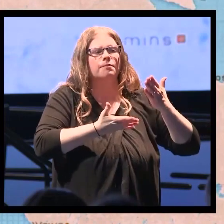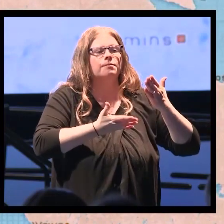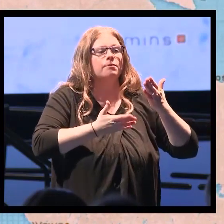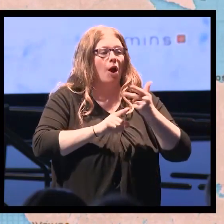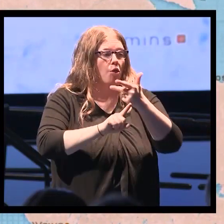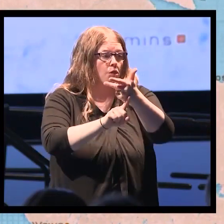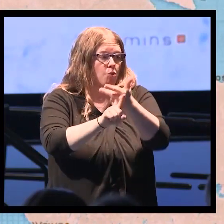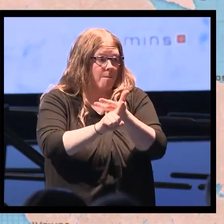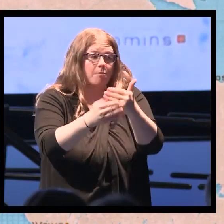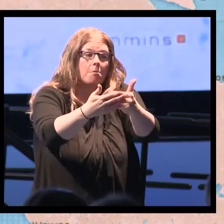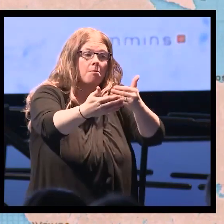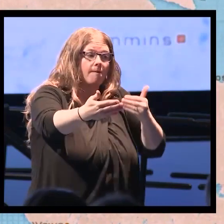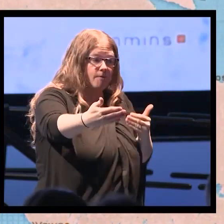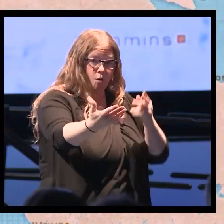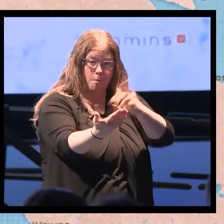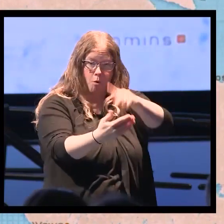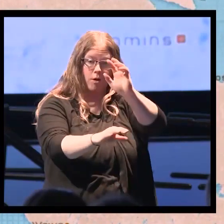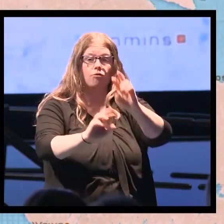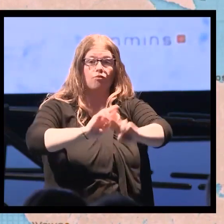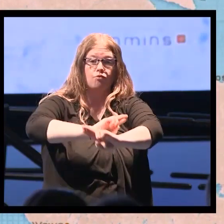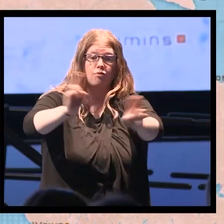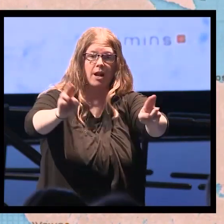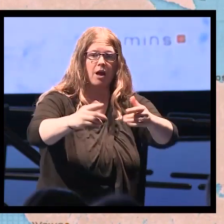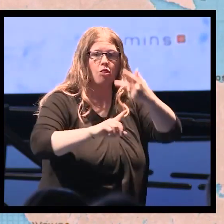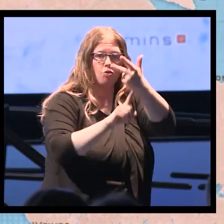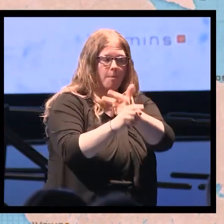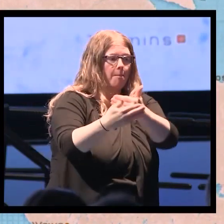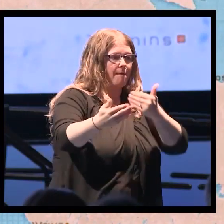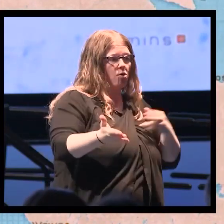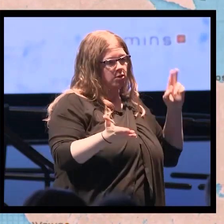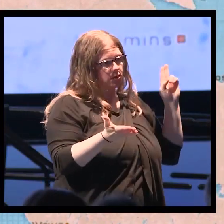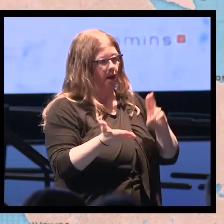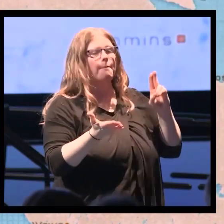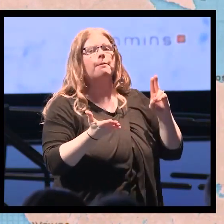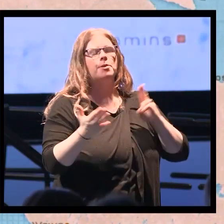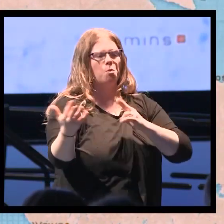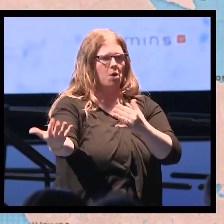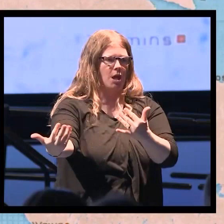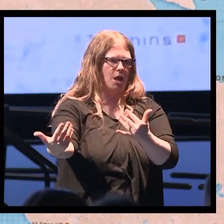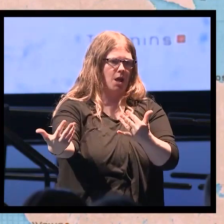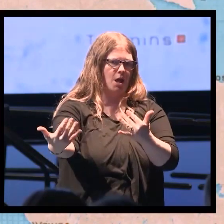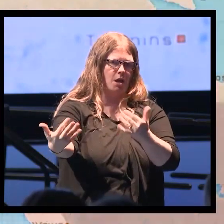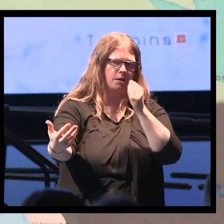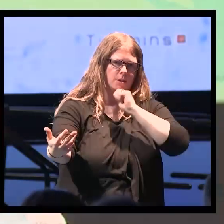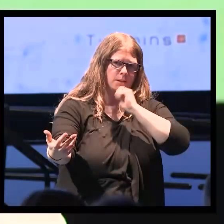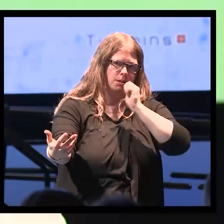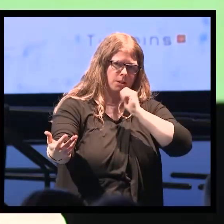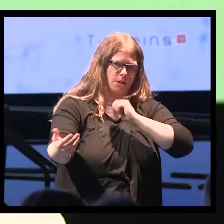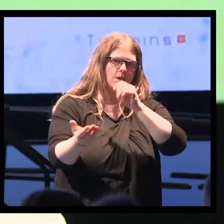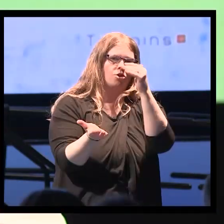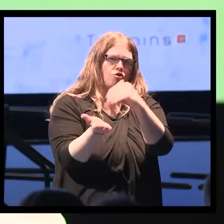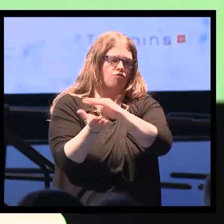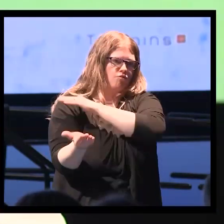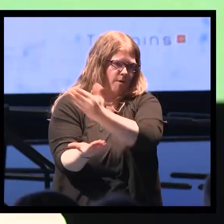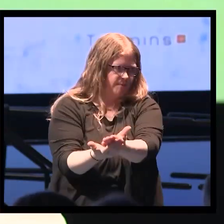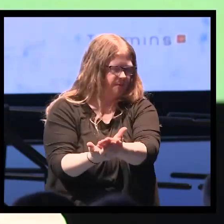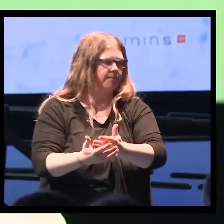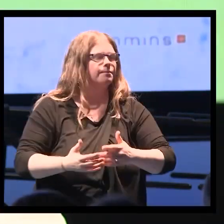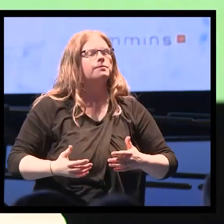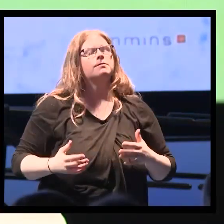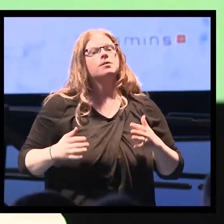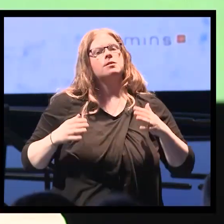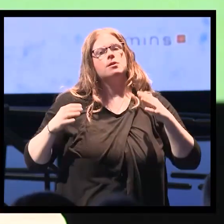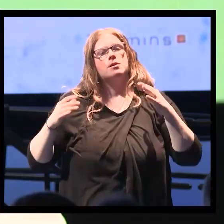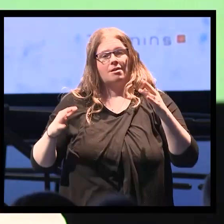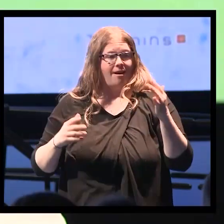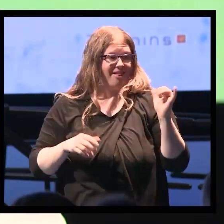sign up for the program and then simply wait for the doctors to come to town. As part of the program, we encouraged them back in